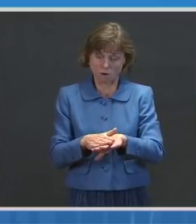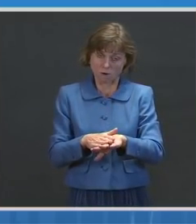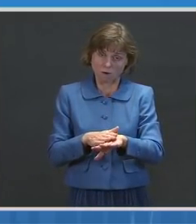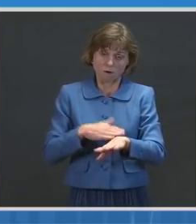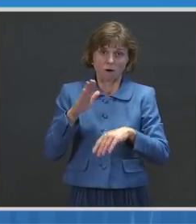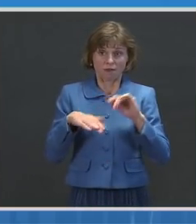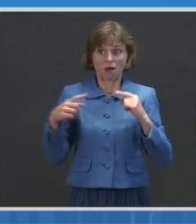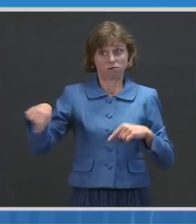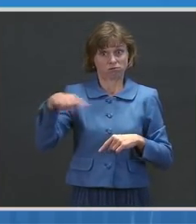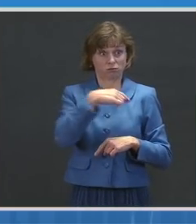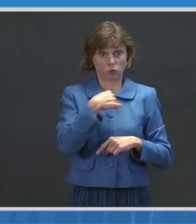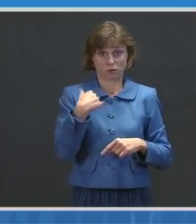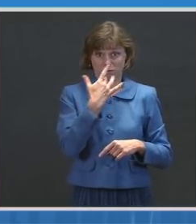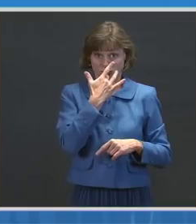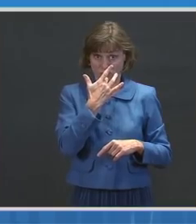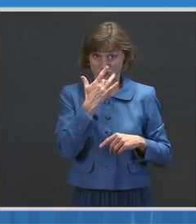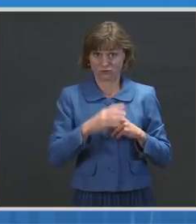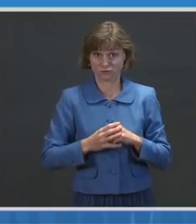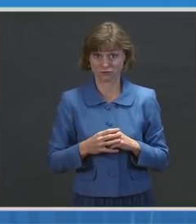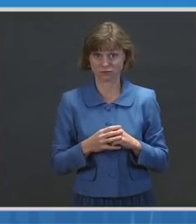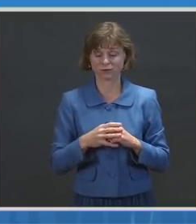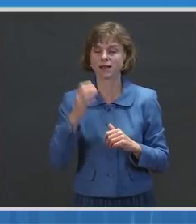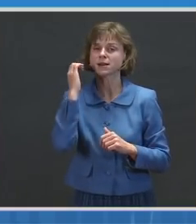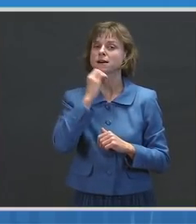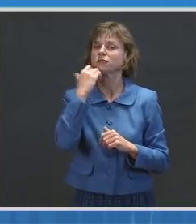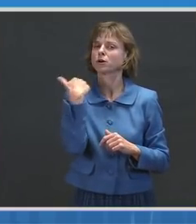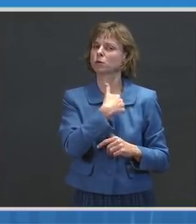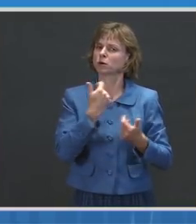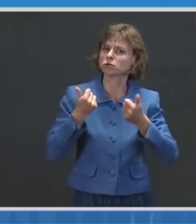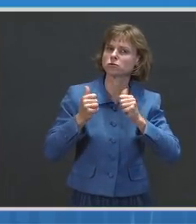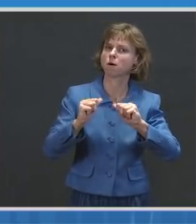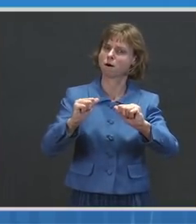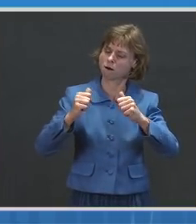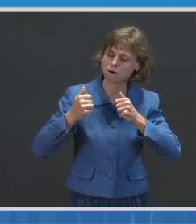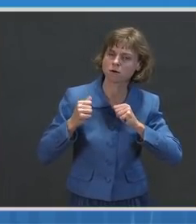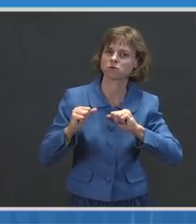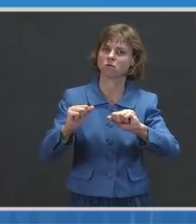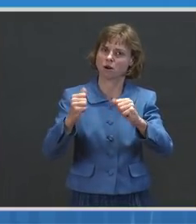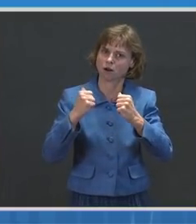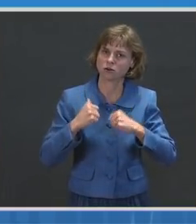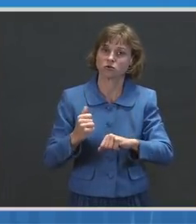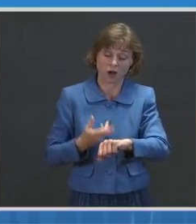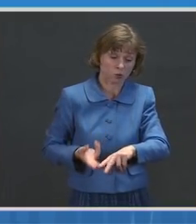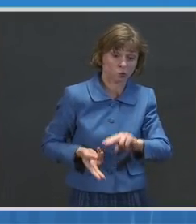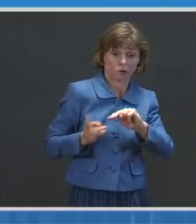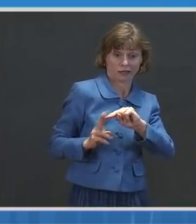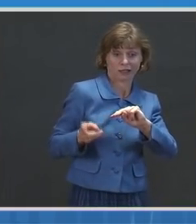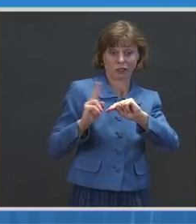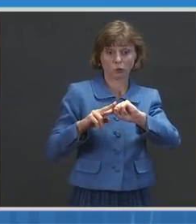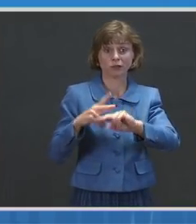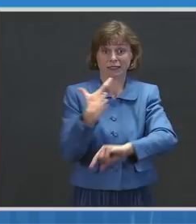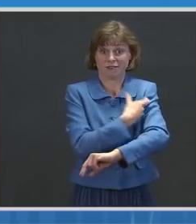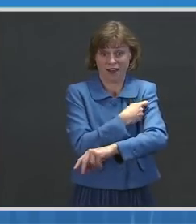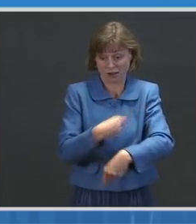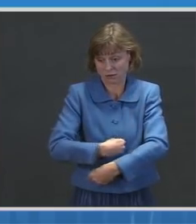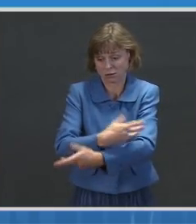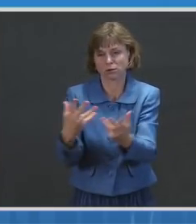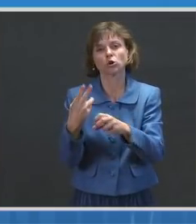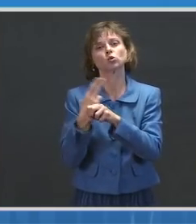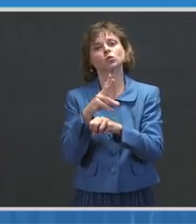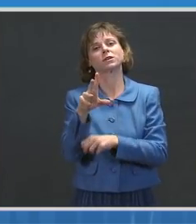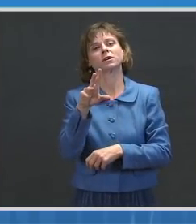But each day, we are putting forth efforts to increase vaccine supply, including by use of the Defense Production Act,